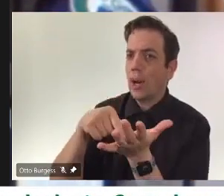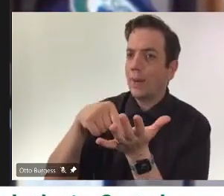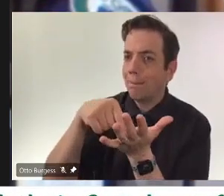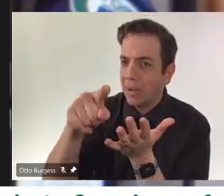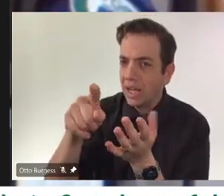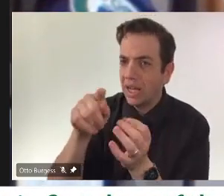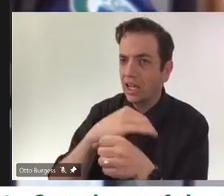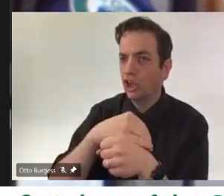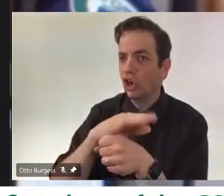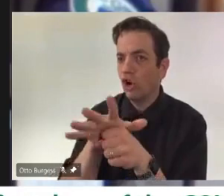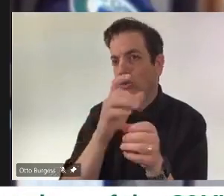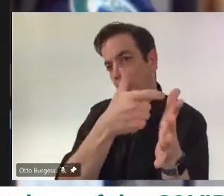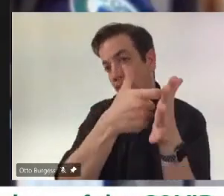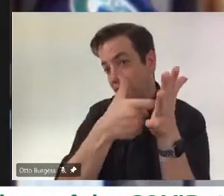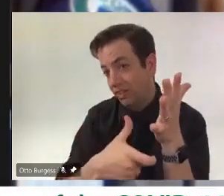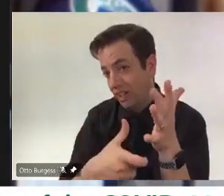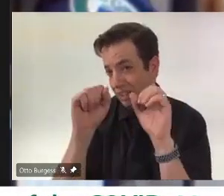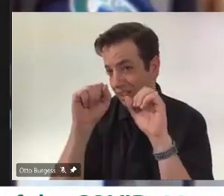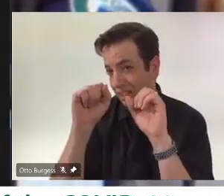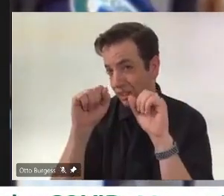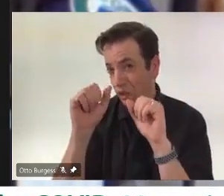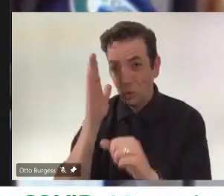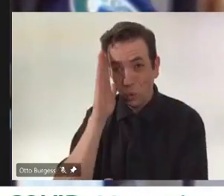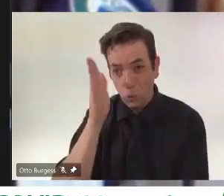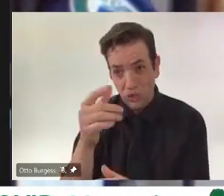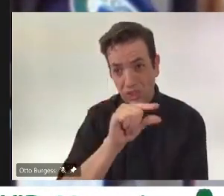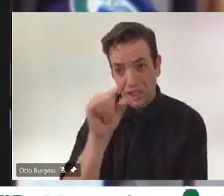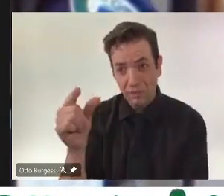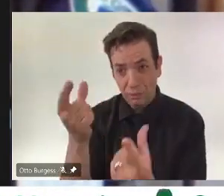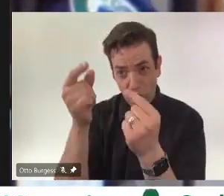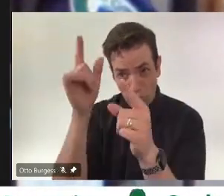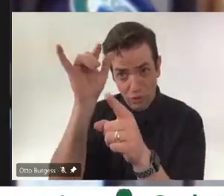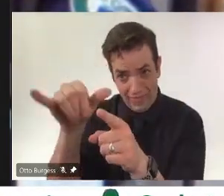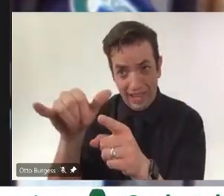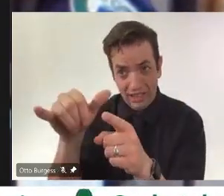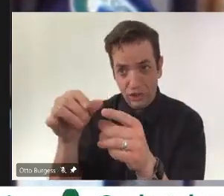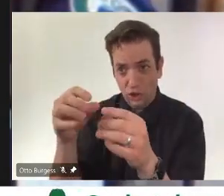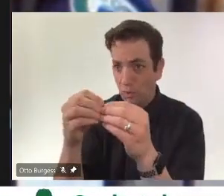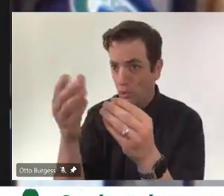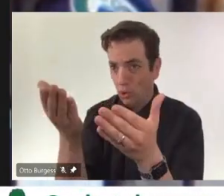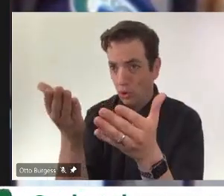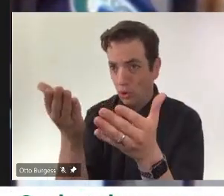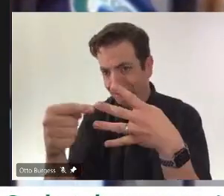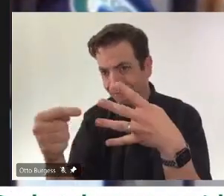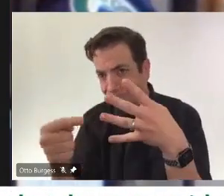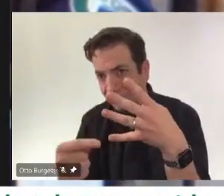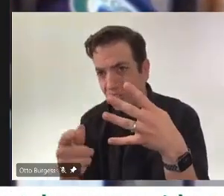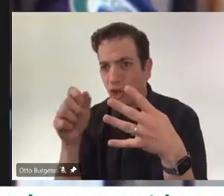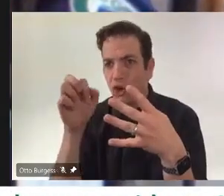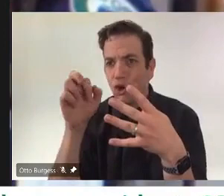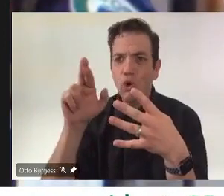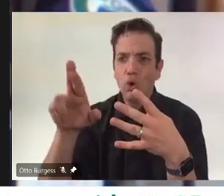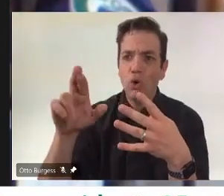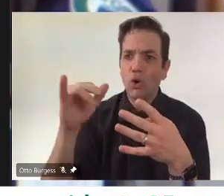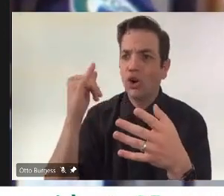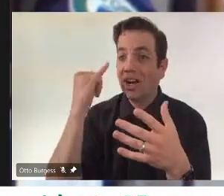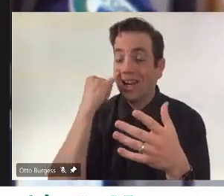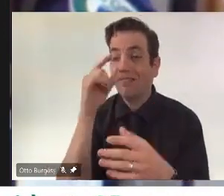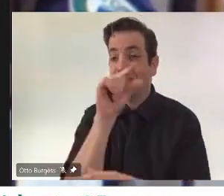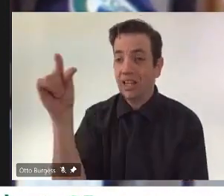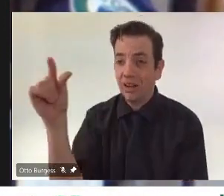government can and cannot do? And whether if some of their own public employees are identified